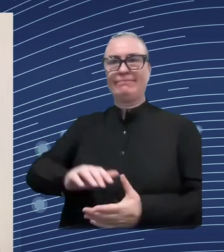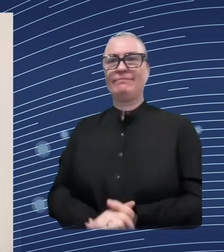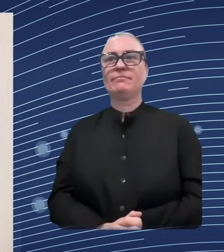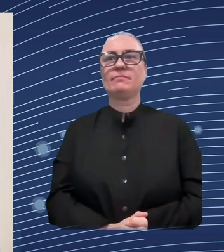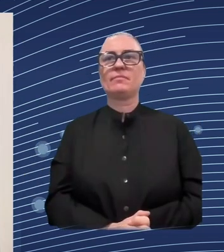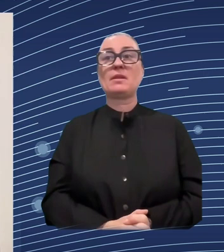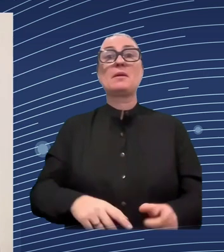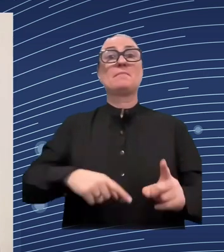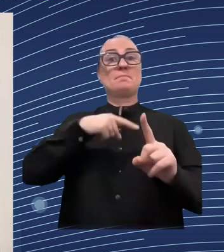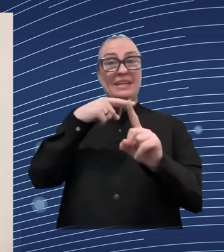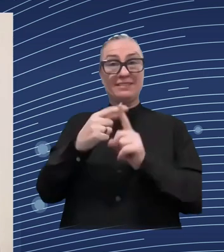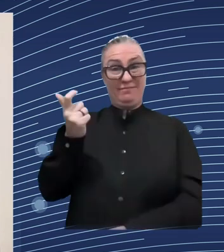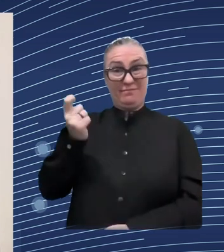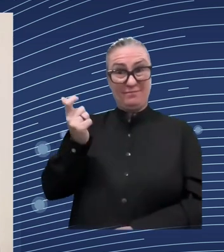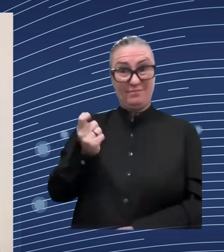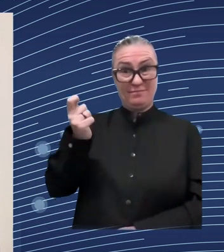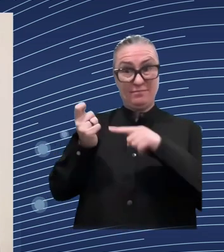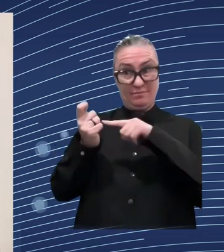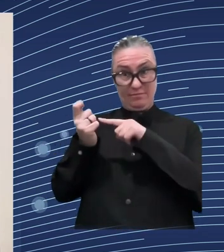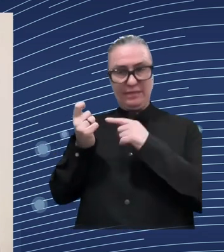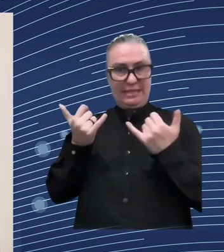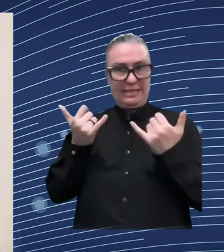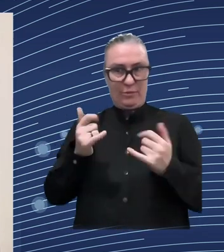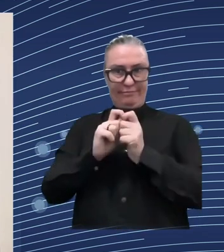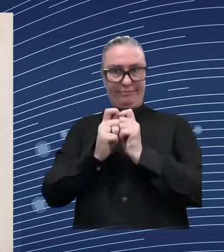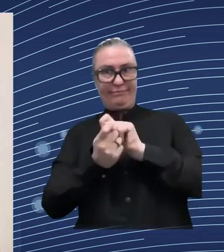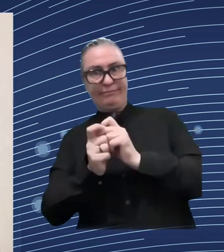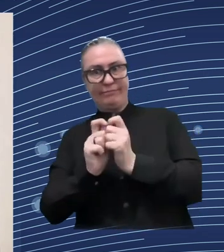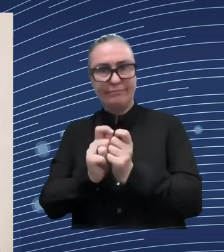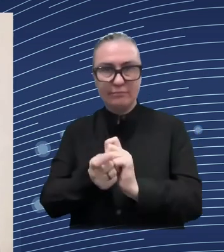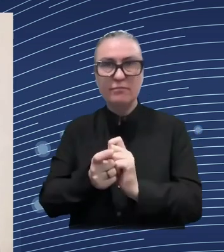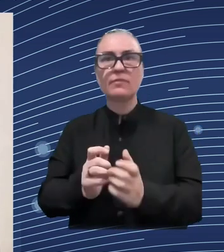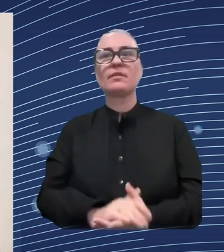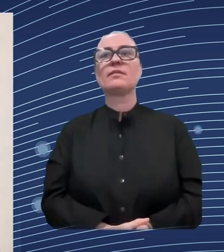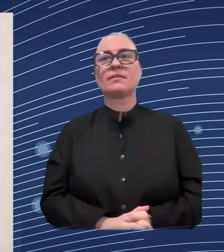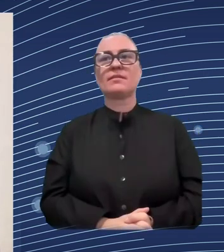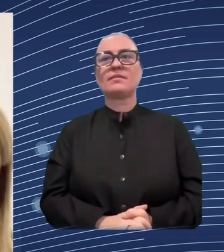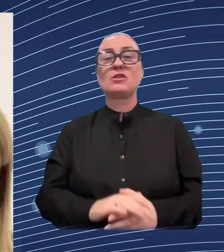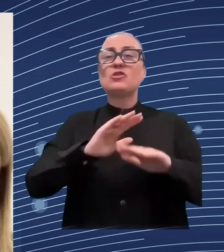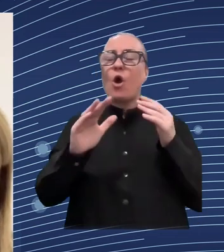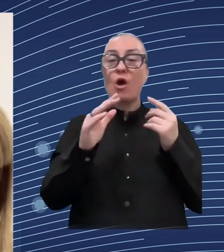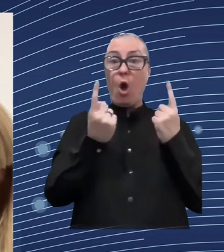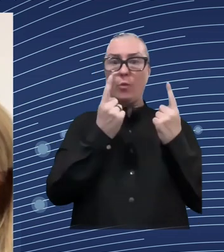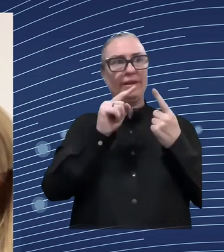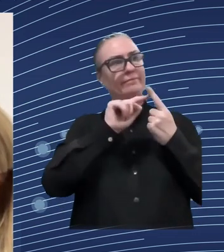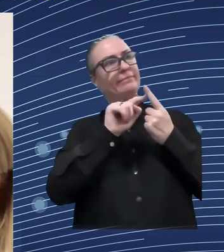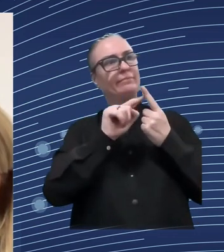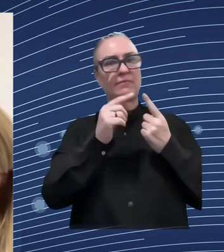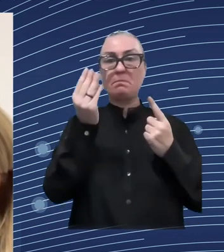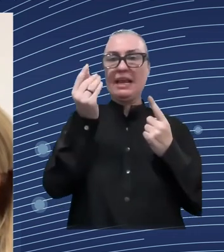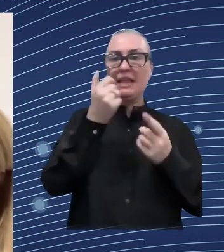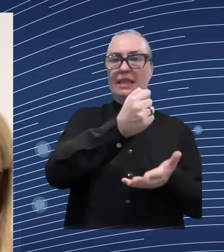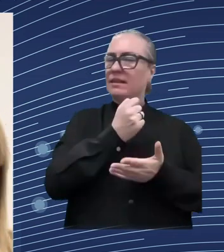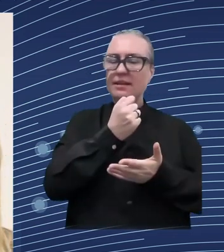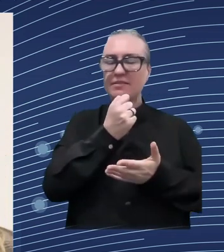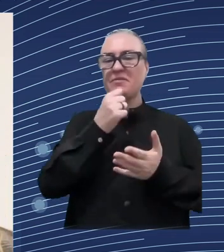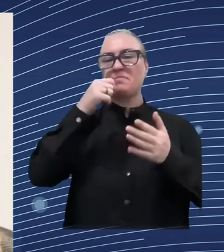and really pilot the most innovative reforms that thank you thank you thank you